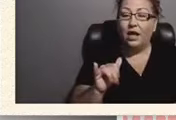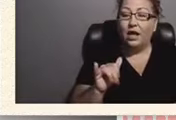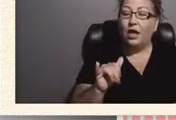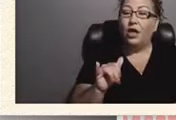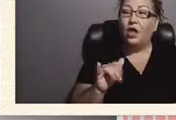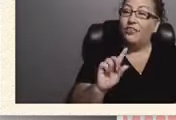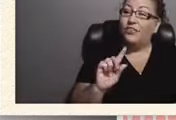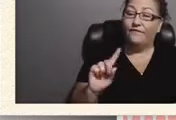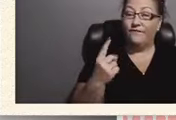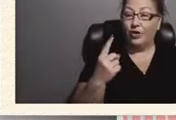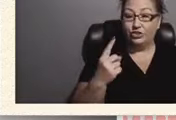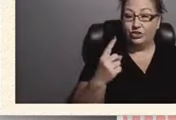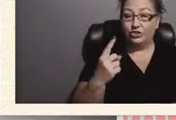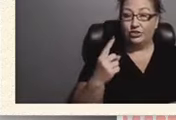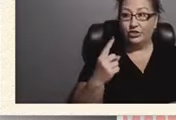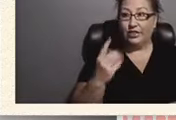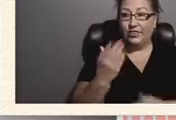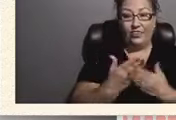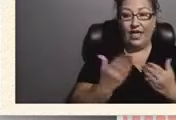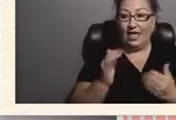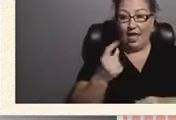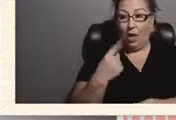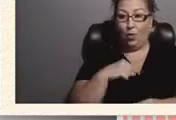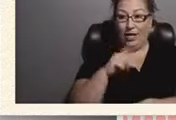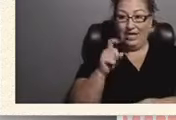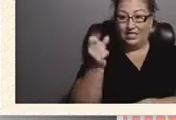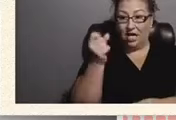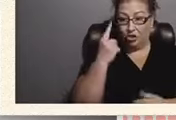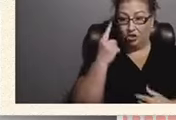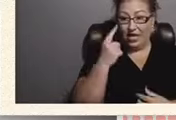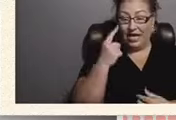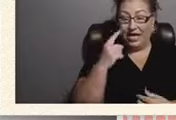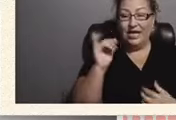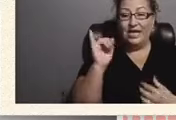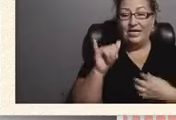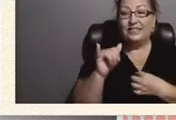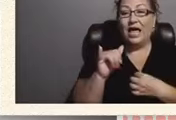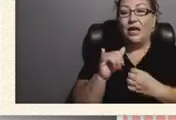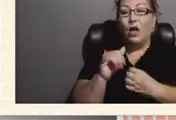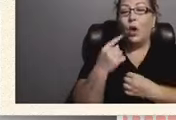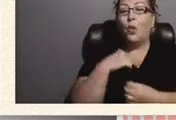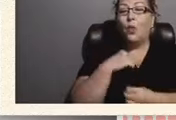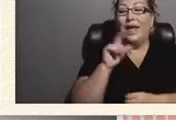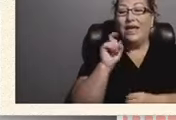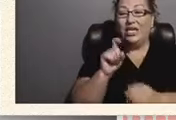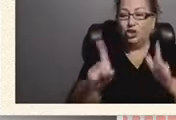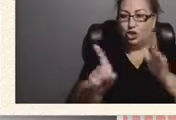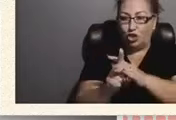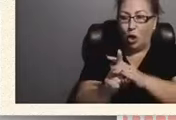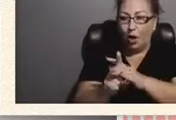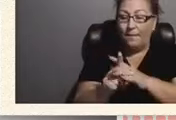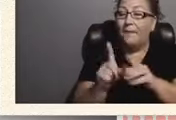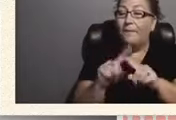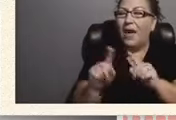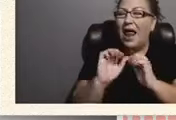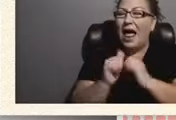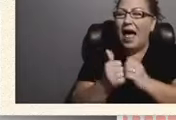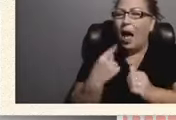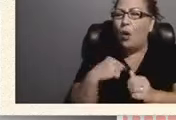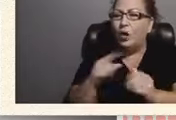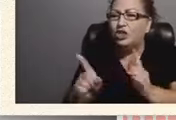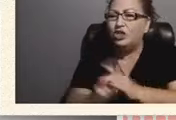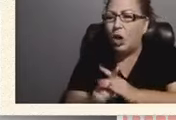thing that we need to understand is that we need to show up. But then how are we showing up?